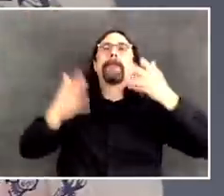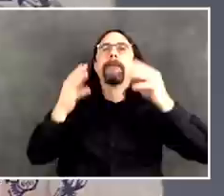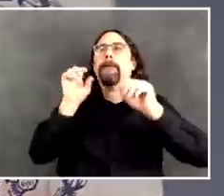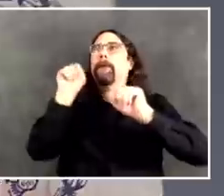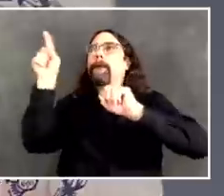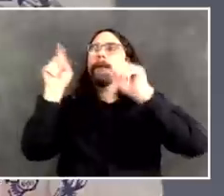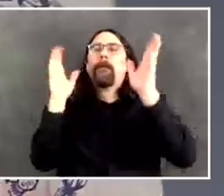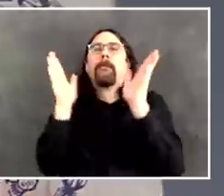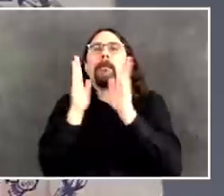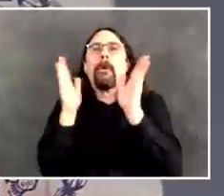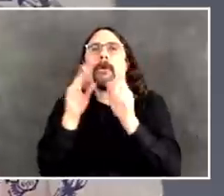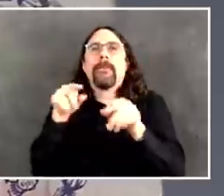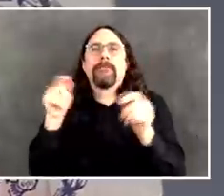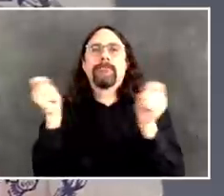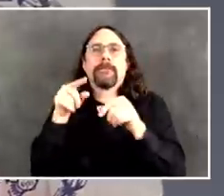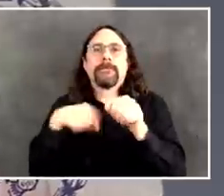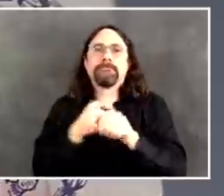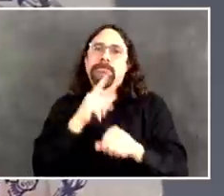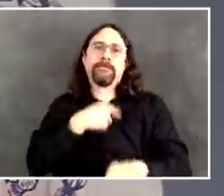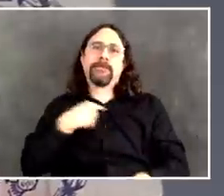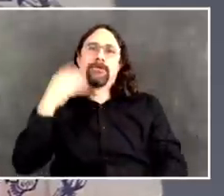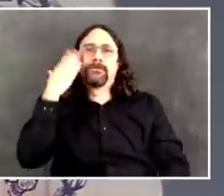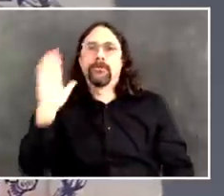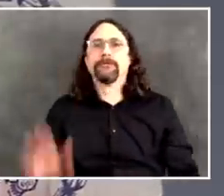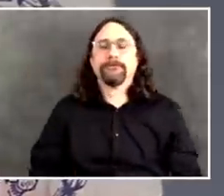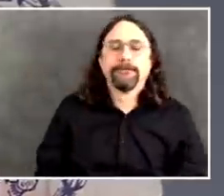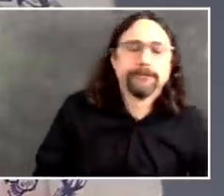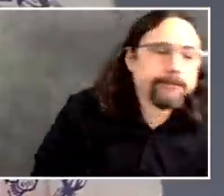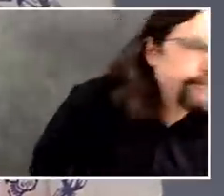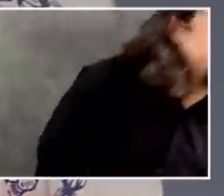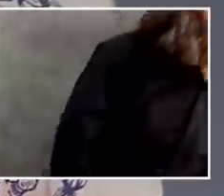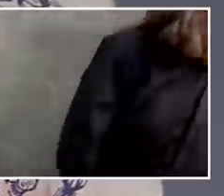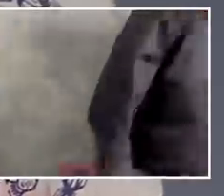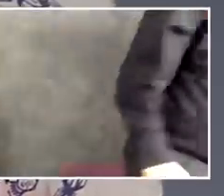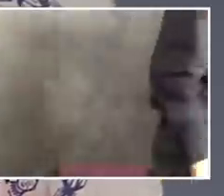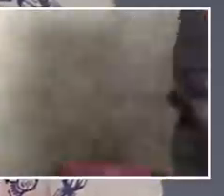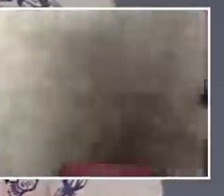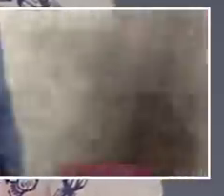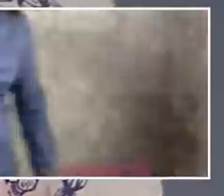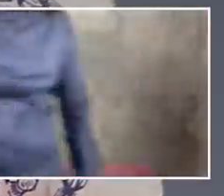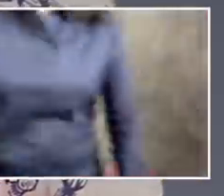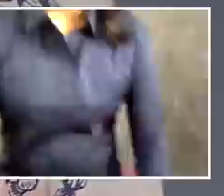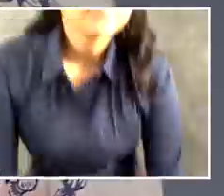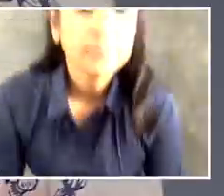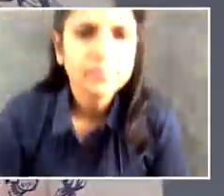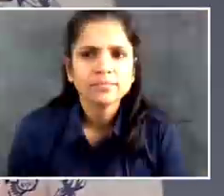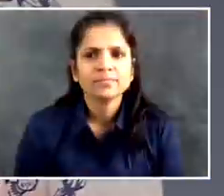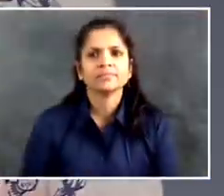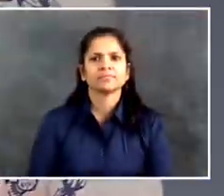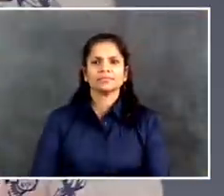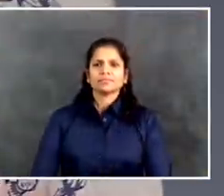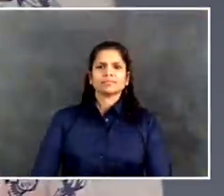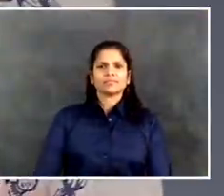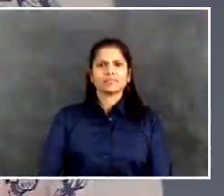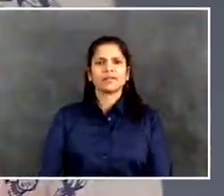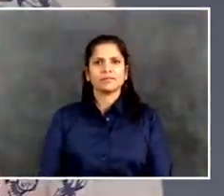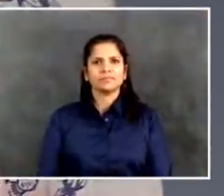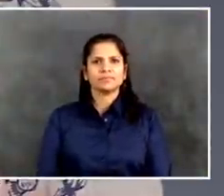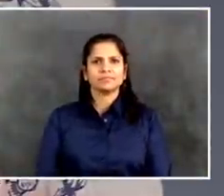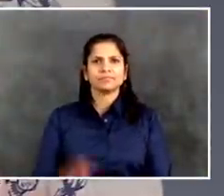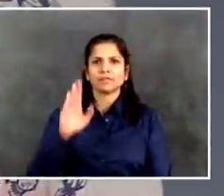Good morning, Mr. Mayor. Last week, you were asked about the city's plan to keep vulnerable people cool in the summer heat.